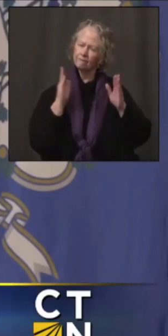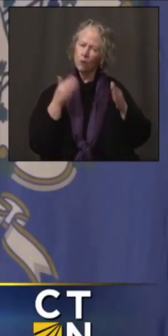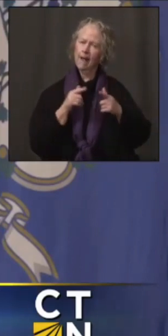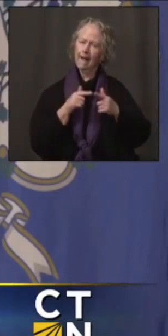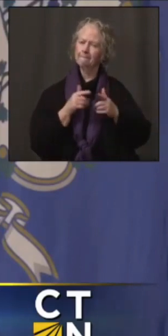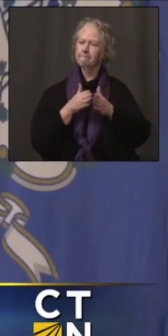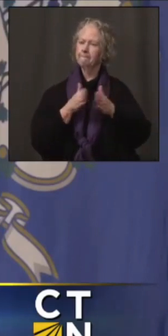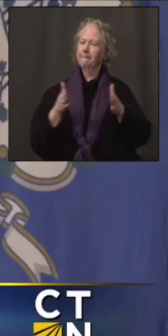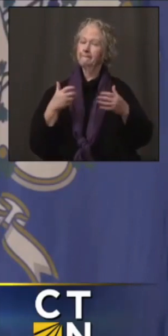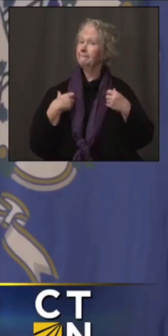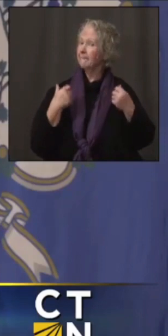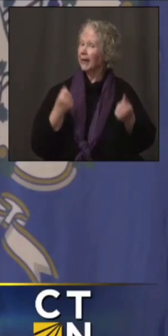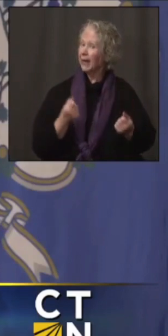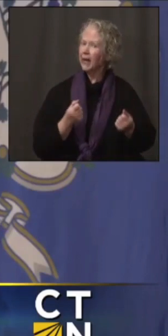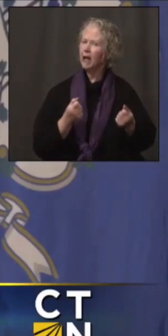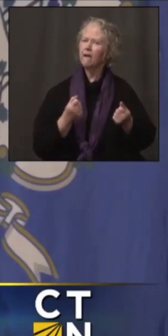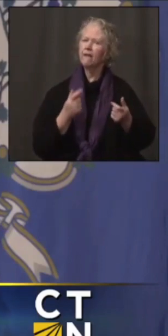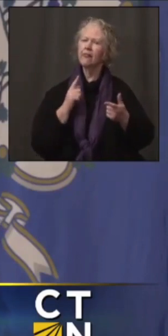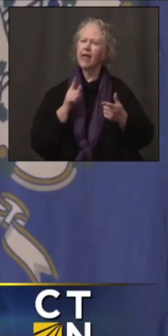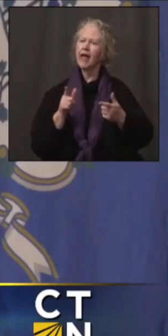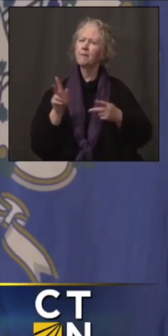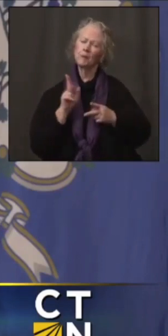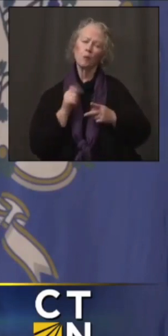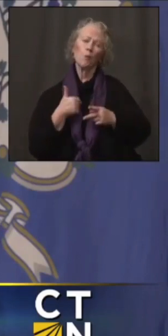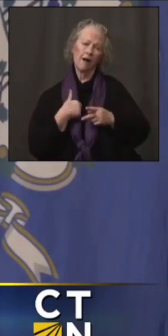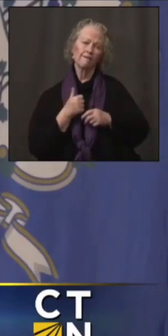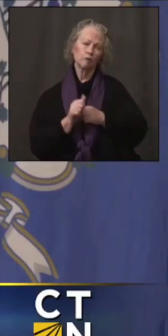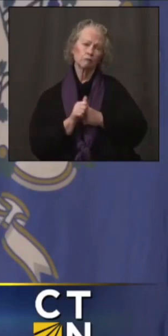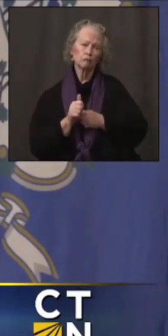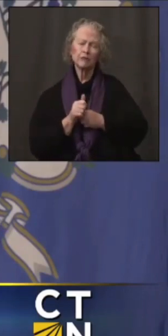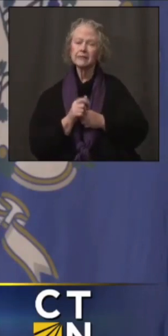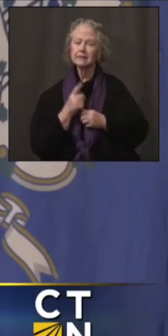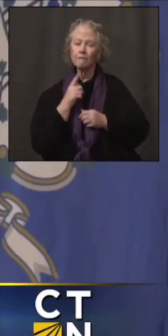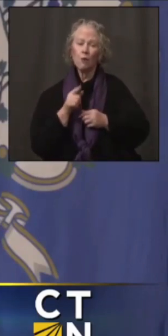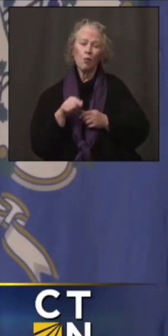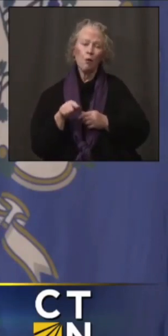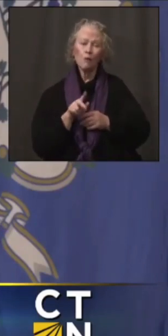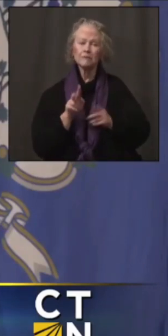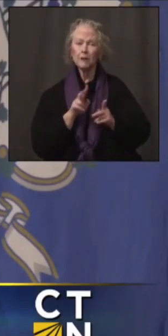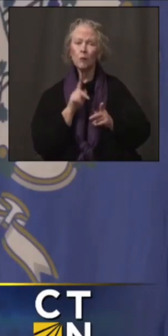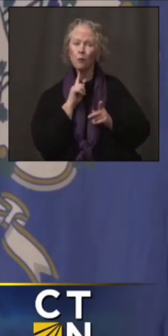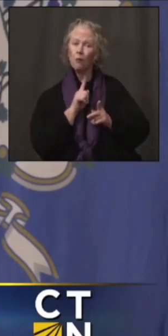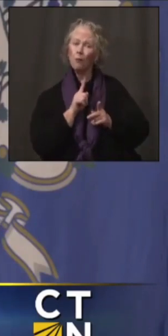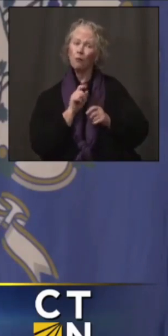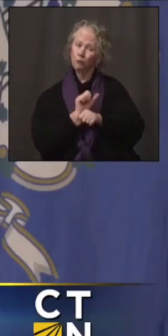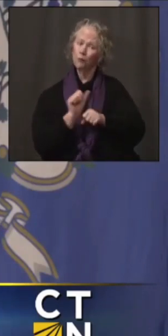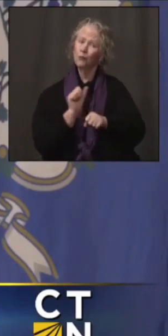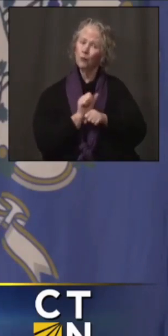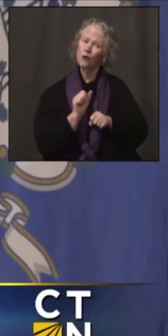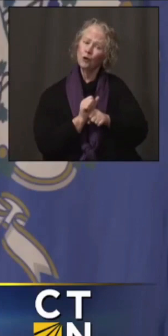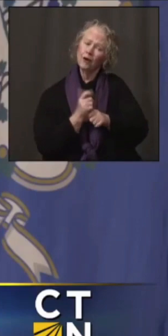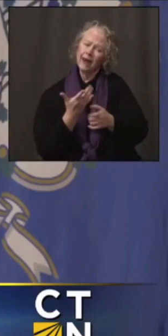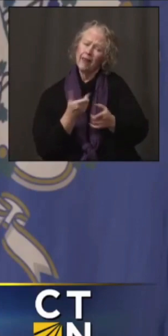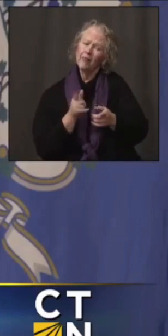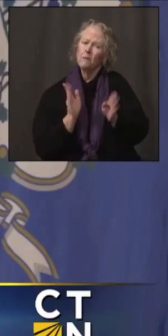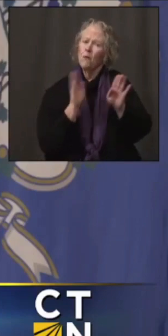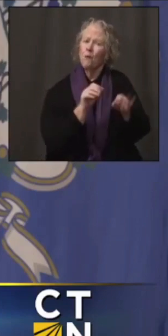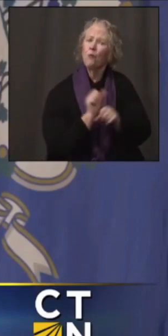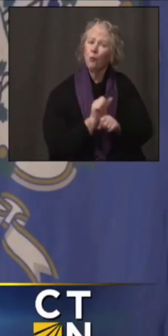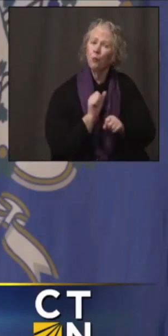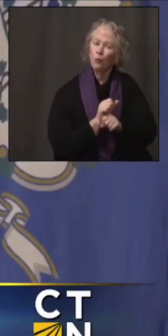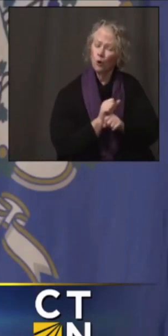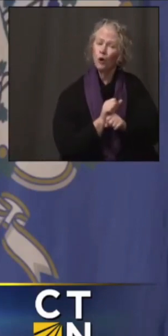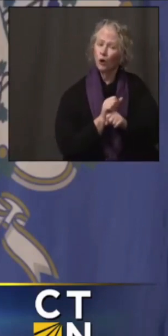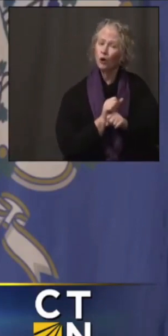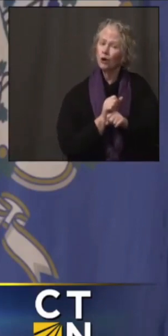individual risk, and, uh, for those essential workers, making sure they can go to work safely and keep, uh, providing the services we need